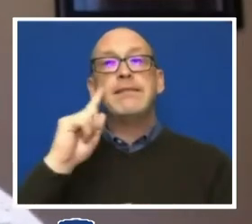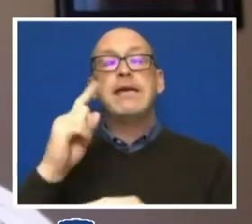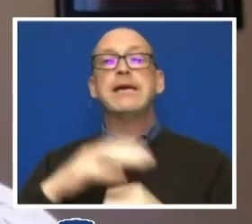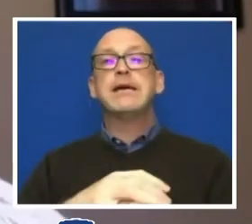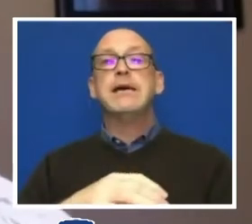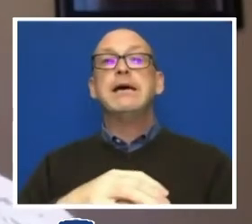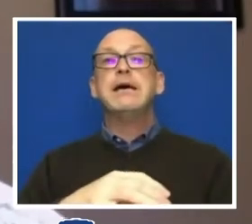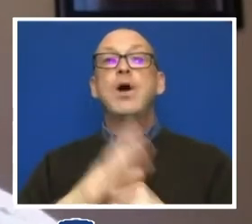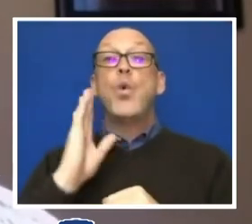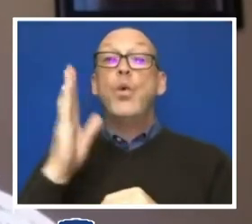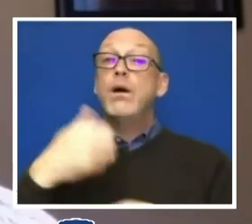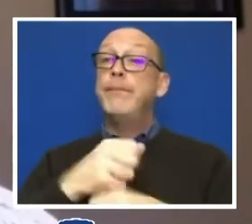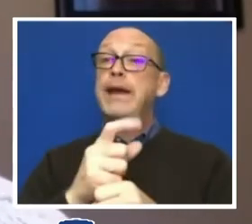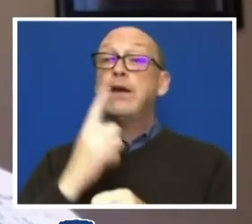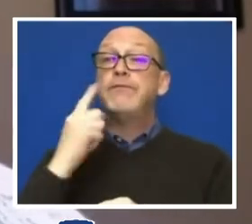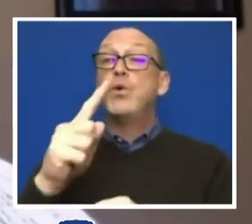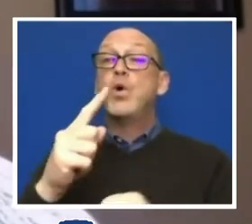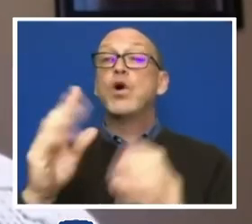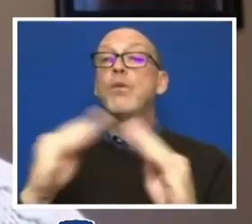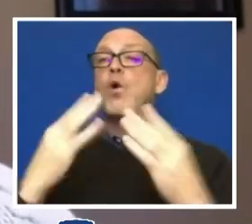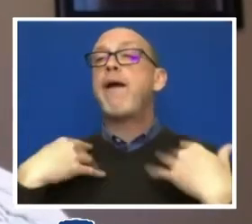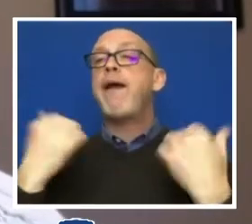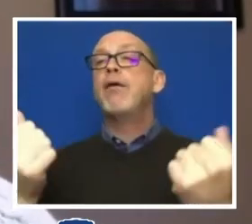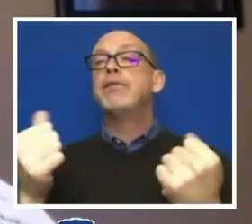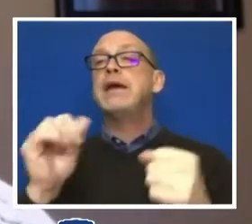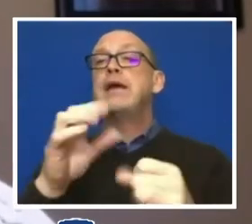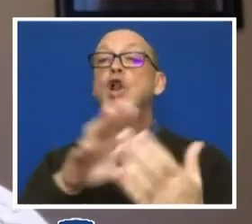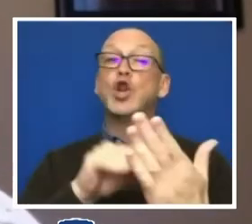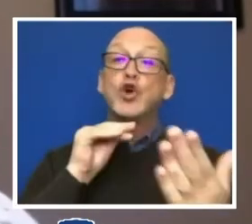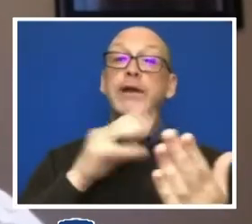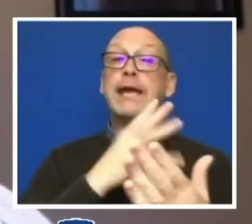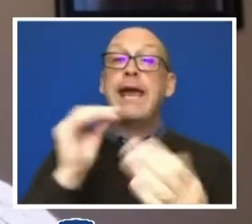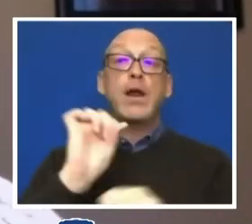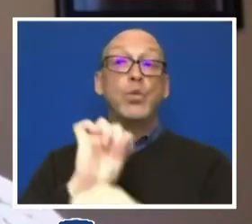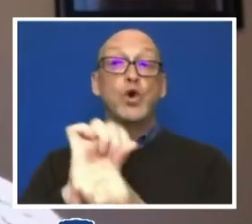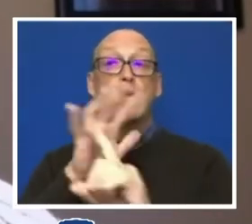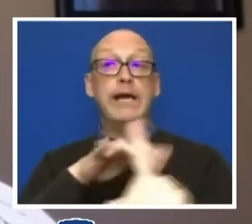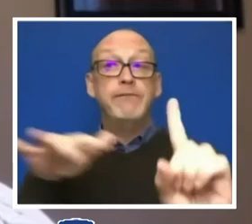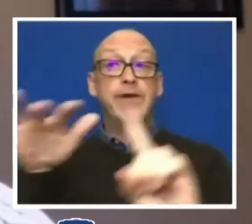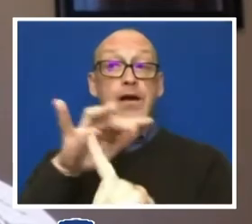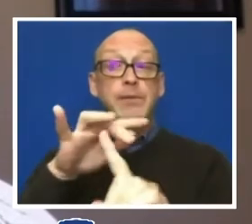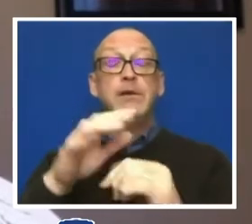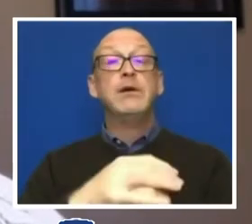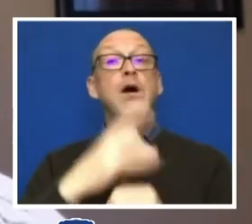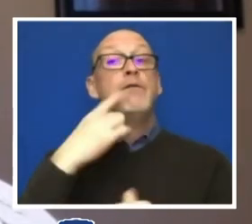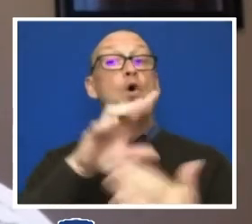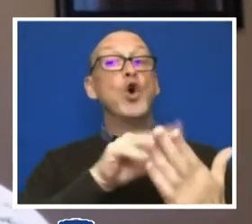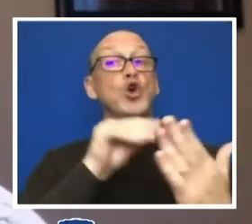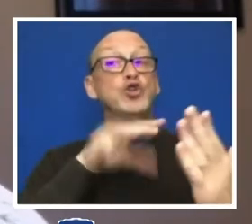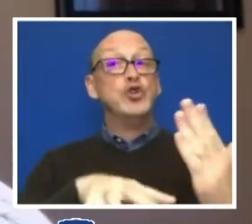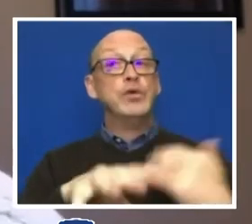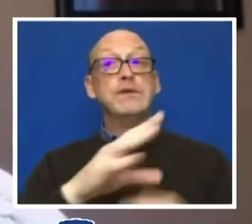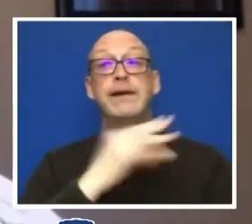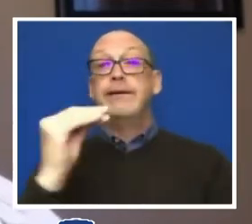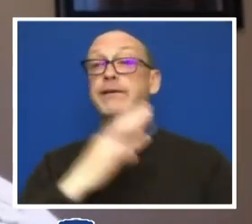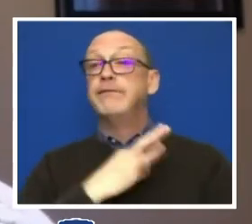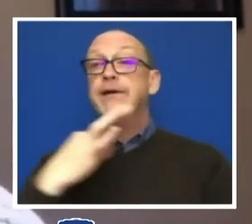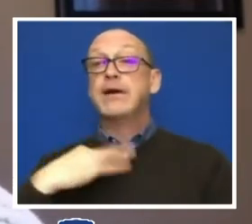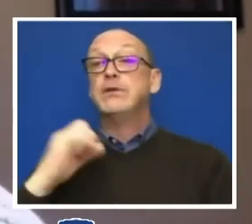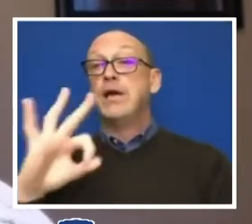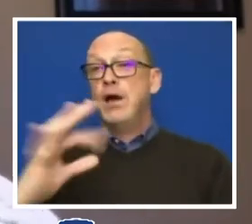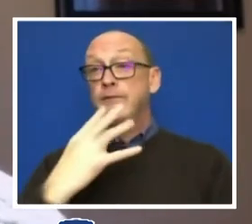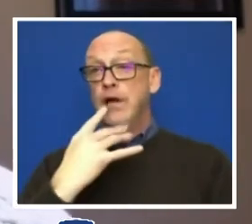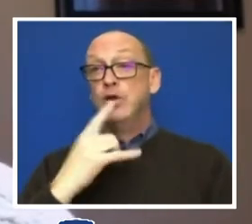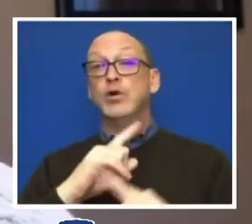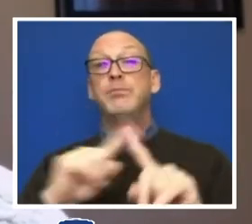healthier learning and work environment, certainly for us for students and faculty of color. But but